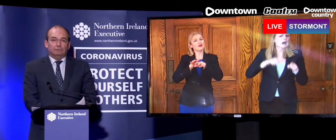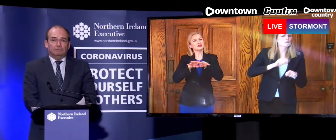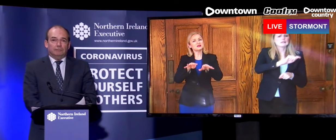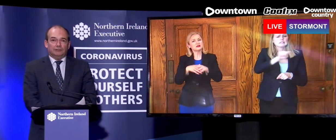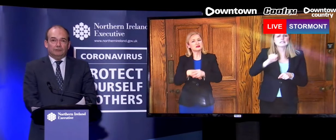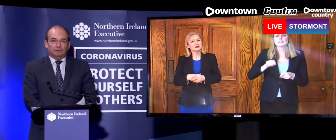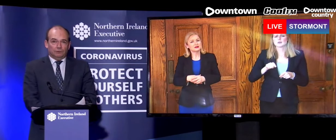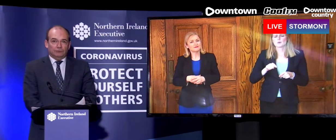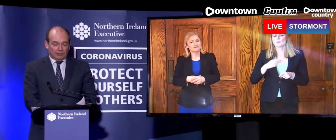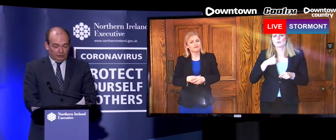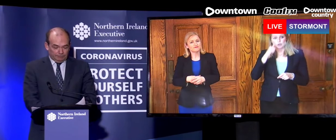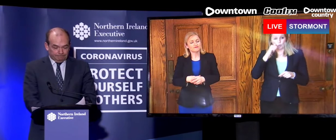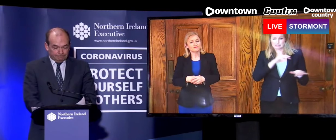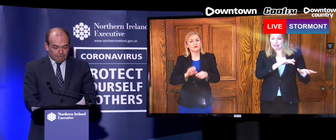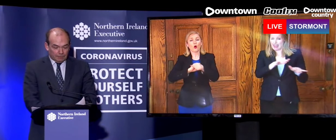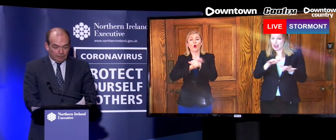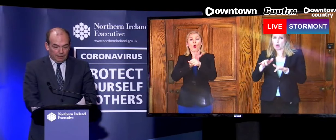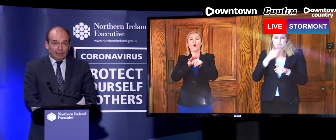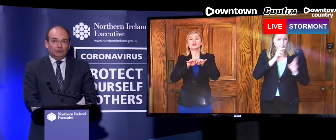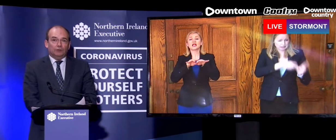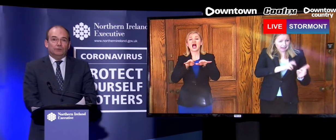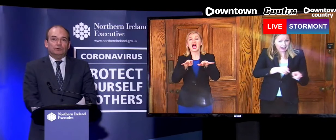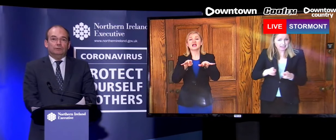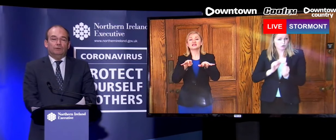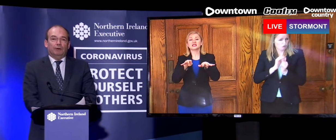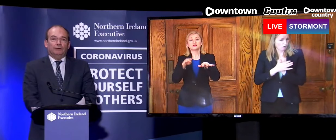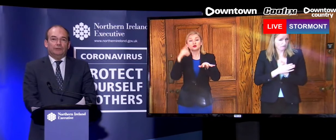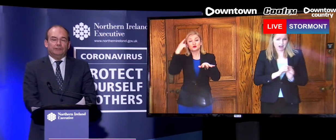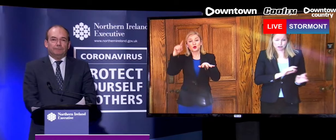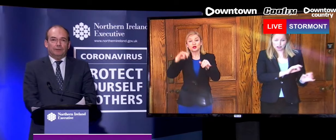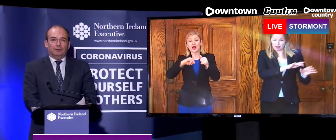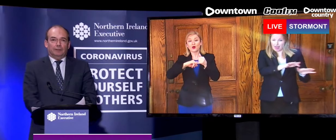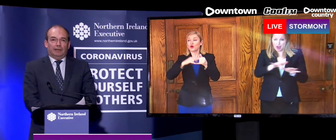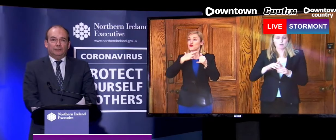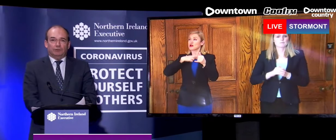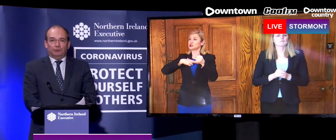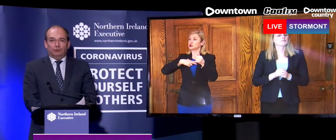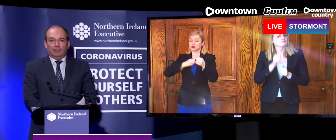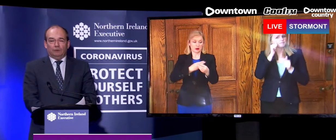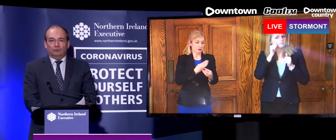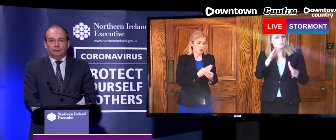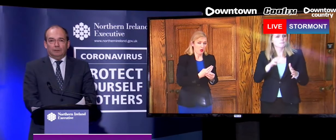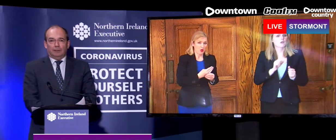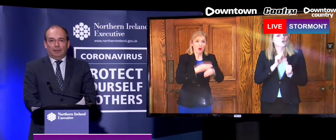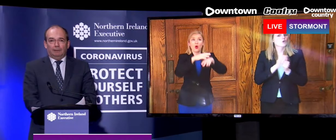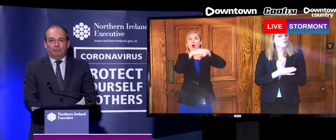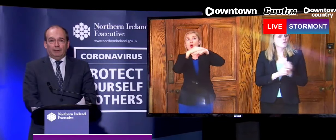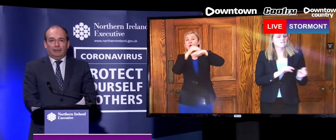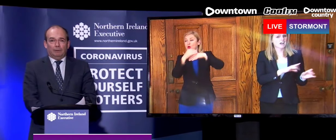virus makes no distinction. It knows no boundaries and I just want to put on record